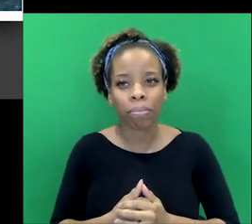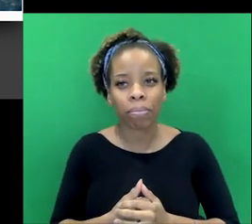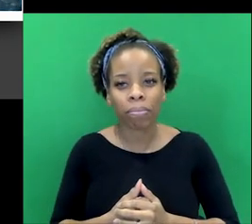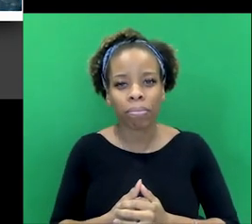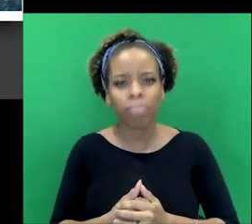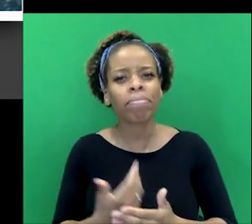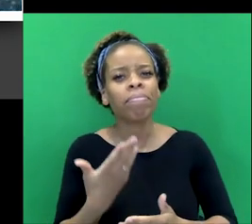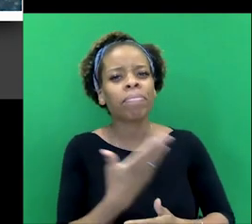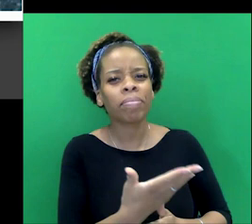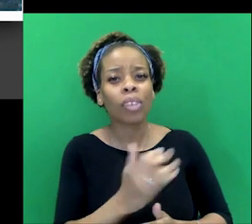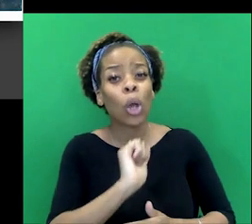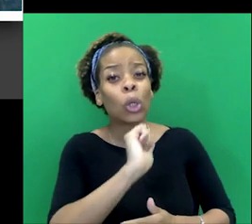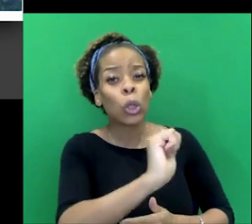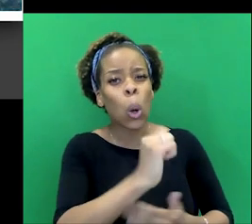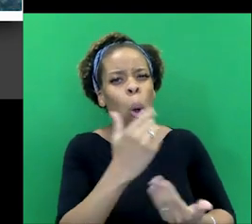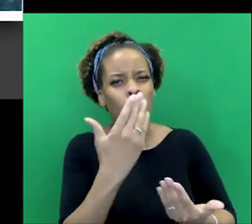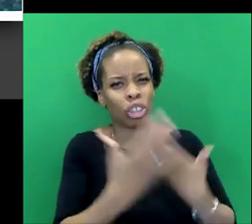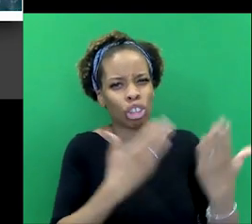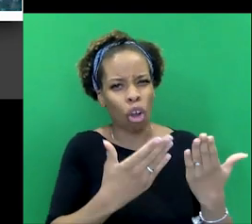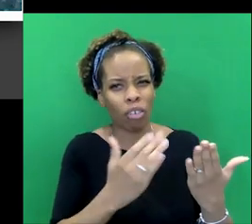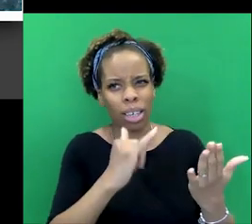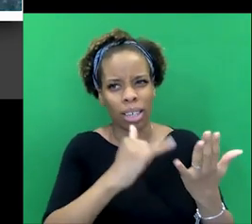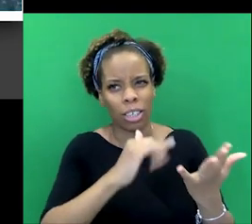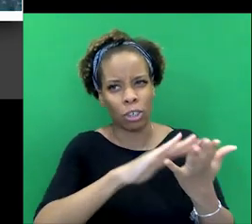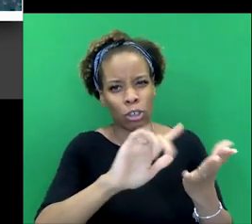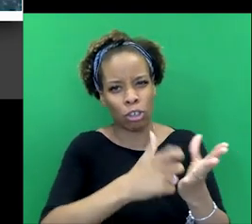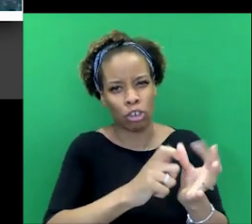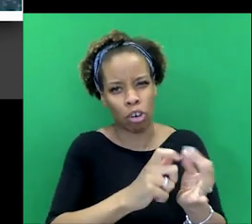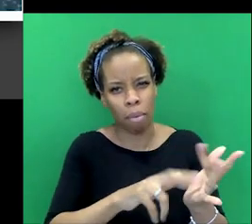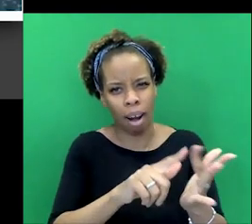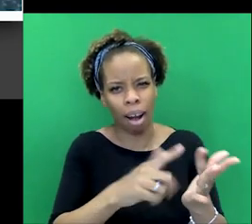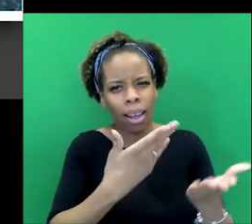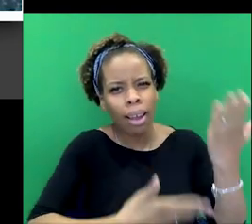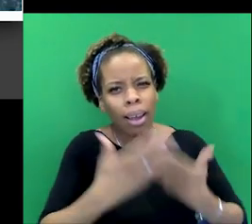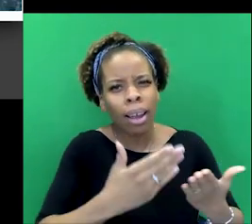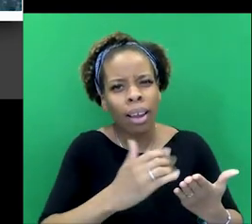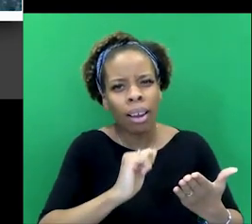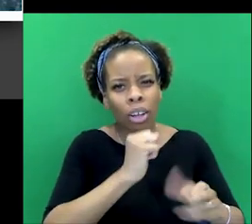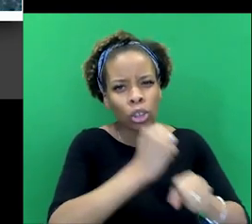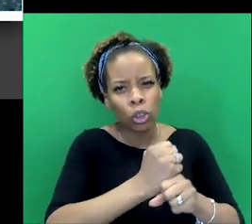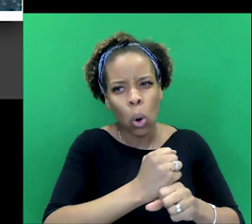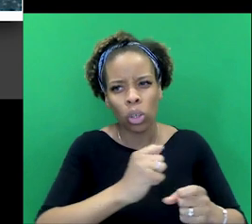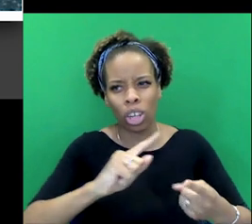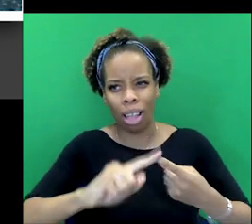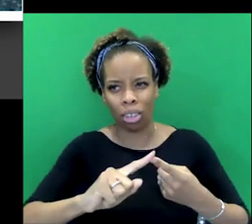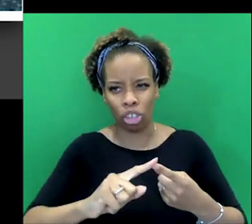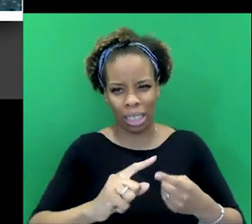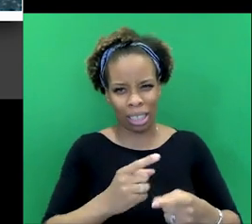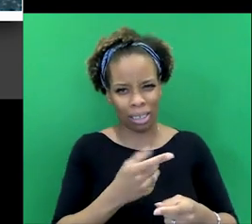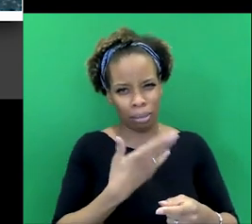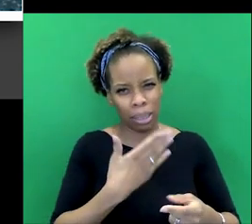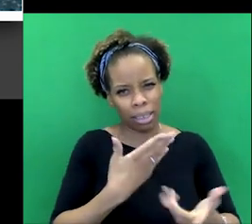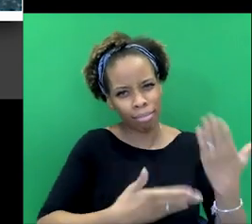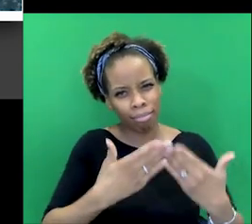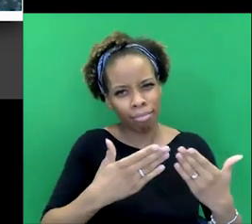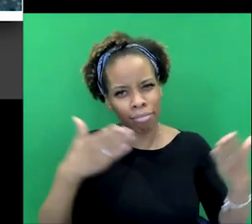story, um, into our conversation properly and get him to meet, uh, Conan Doyle, George Adalji. Now we, we know that lots of